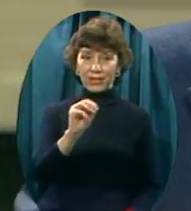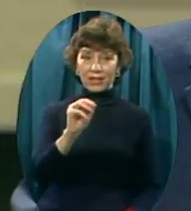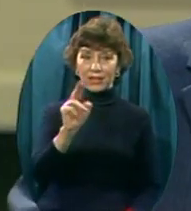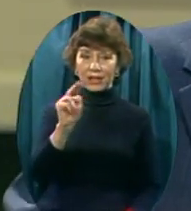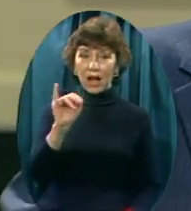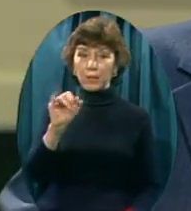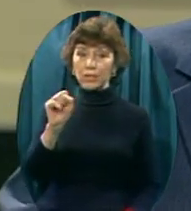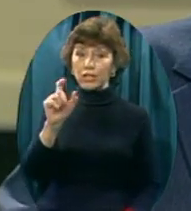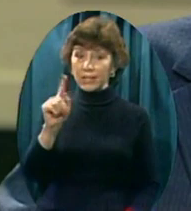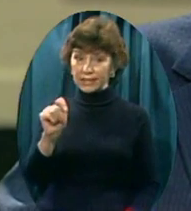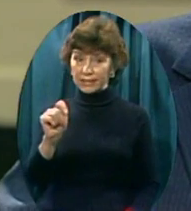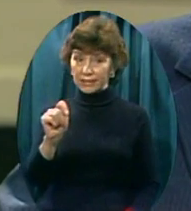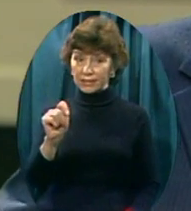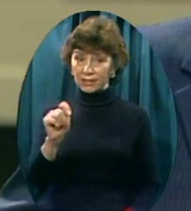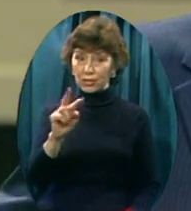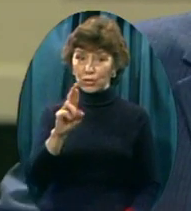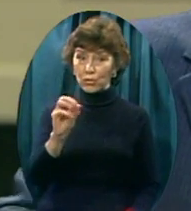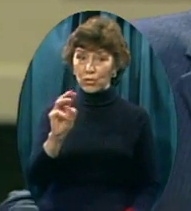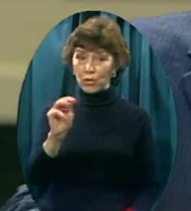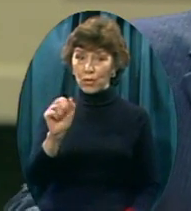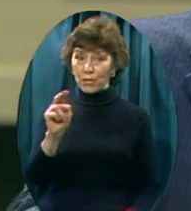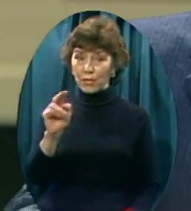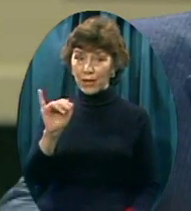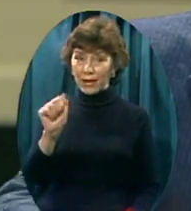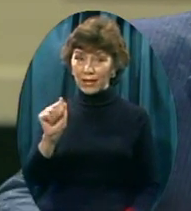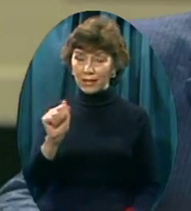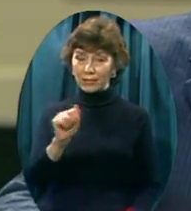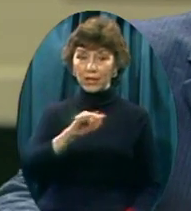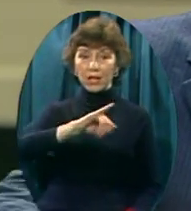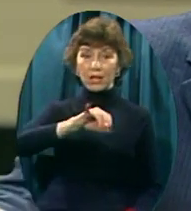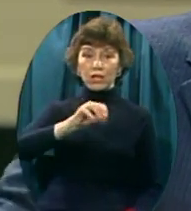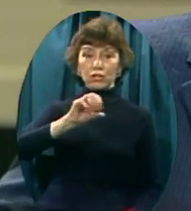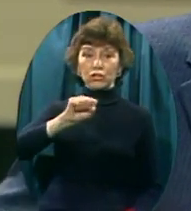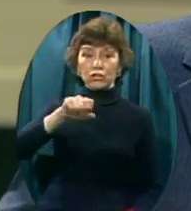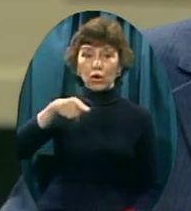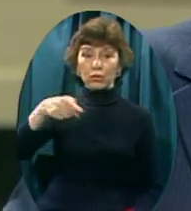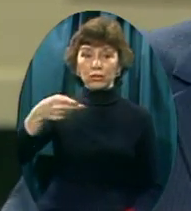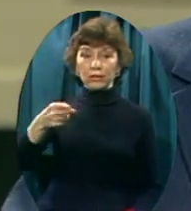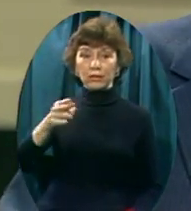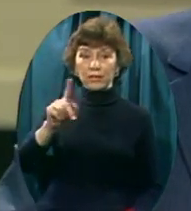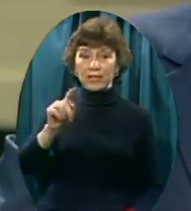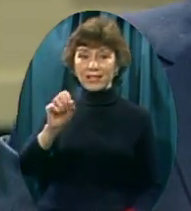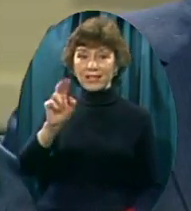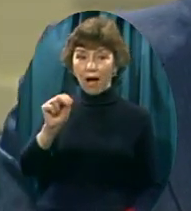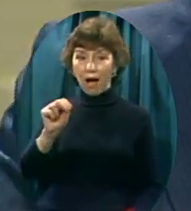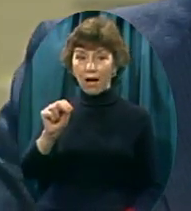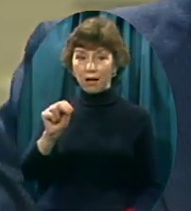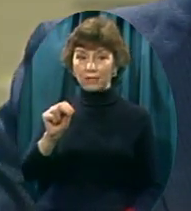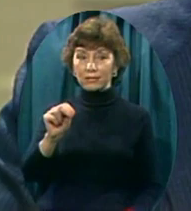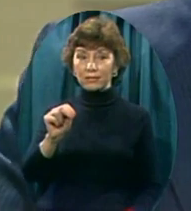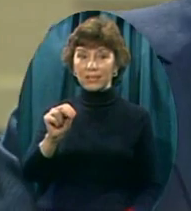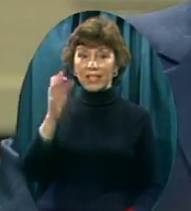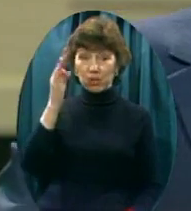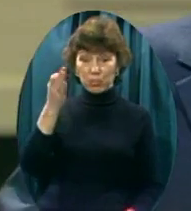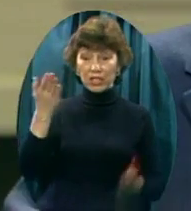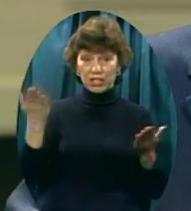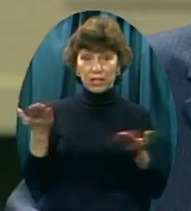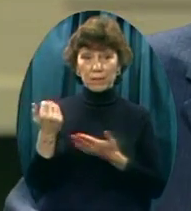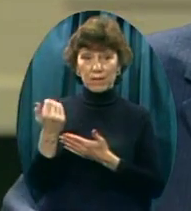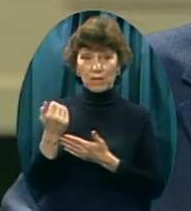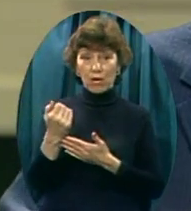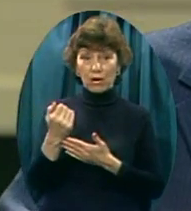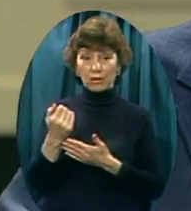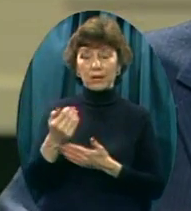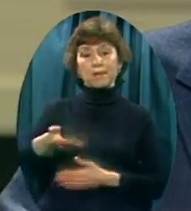State Department Here in the U.S. Joseph Tan Who's preached here Former pastor in Romania Who's now in exile From his